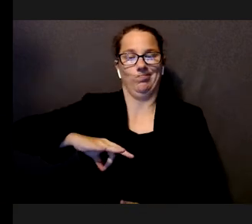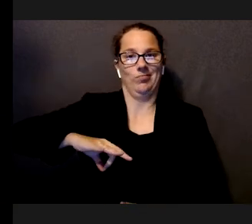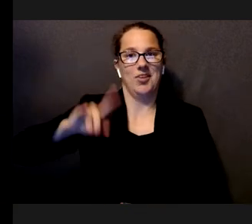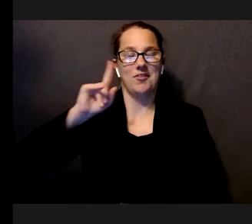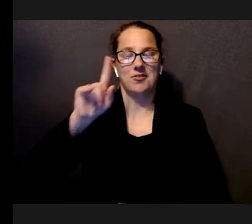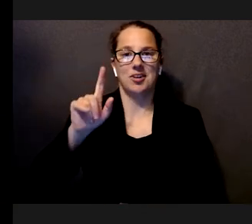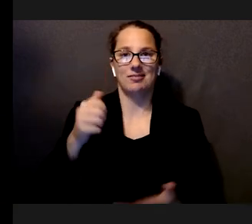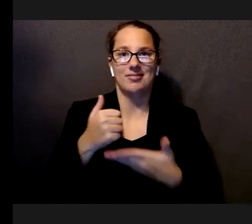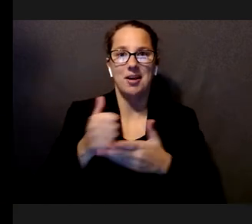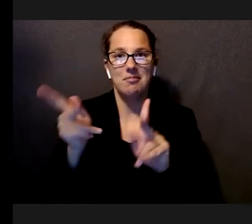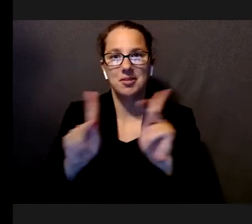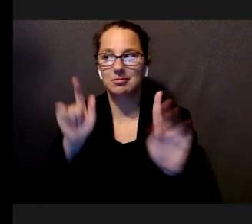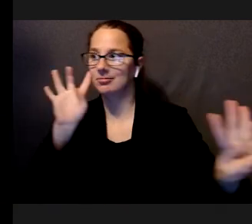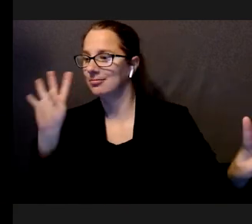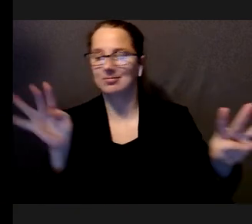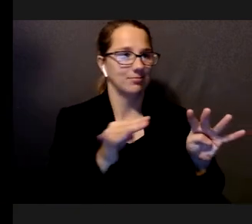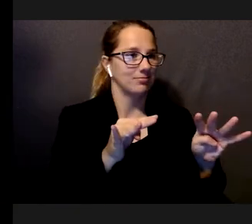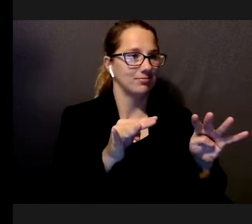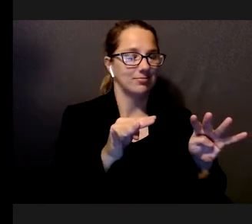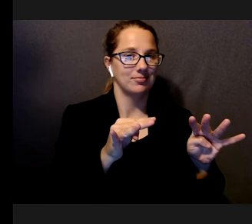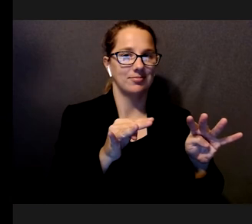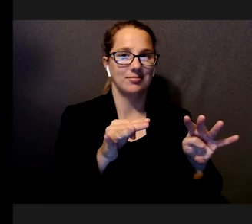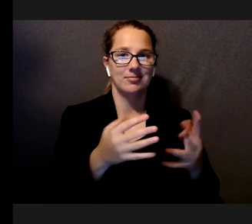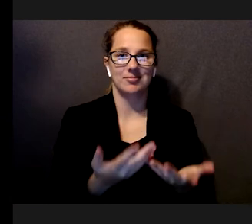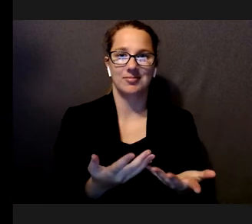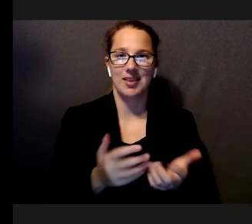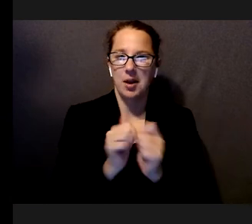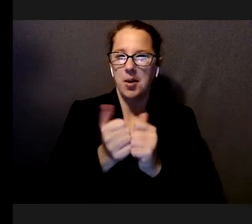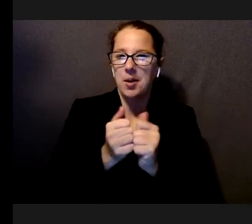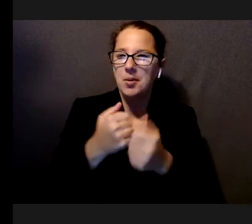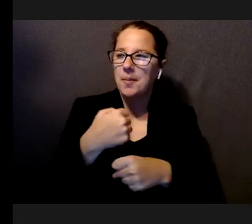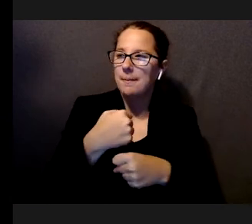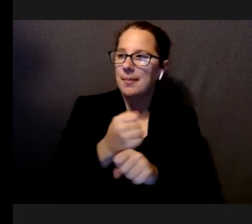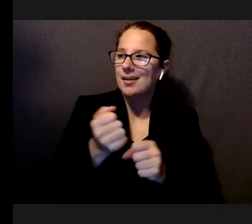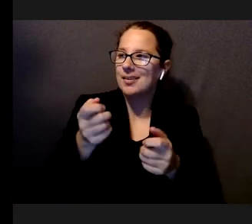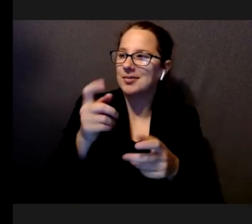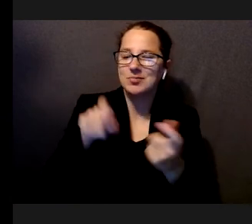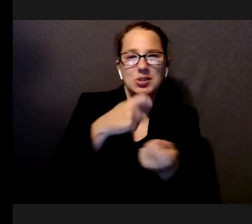at attracting people's attention and making a certain product more visible.